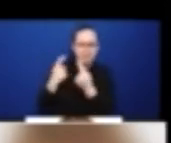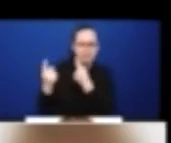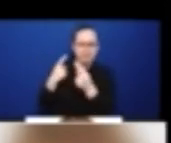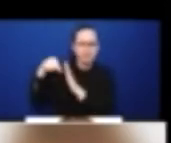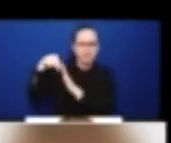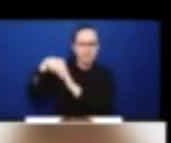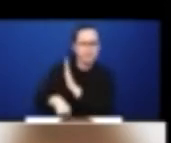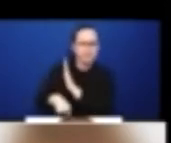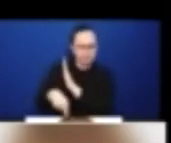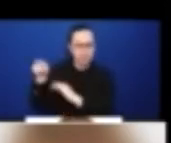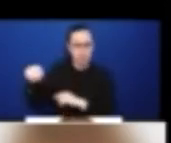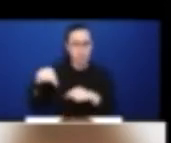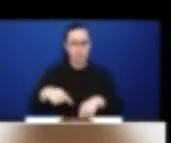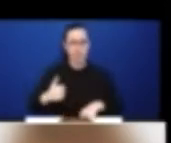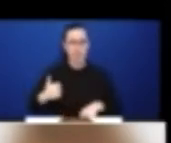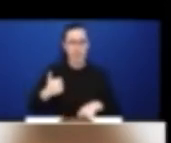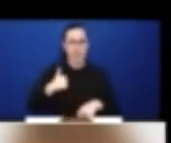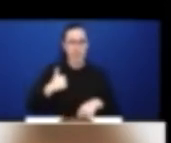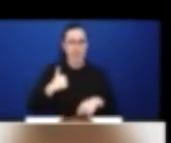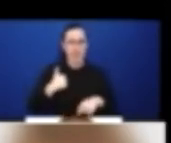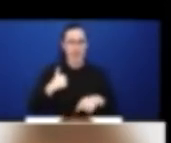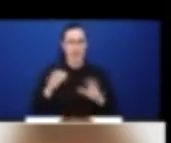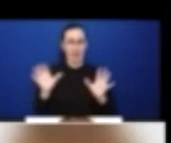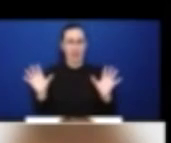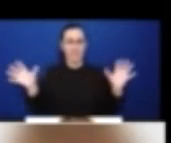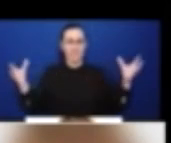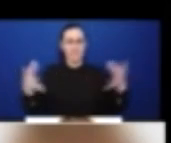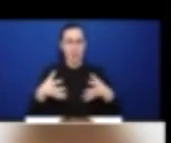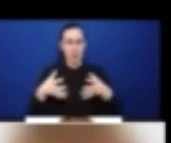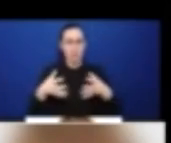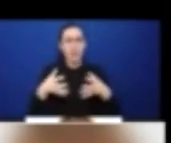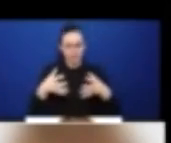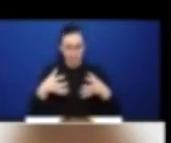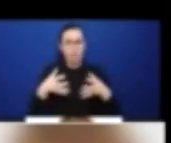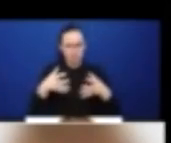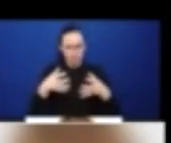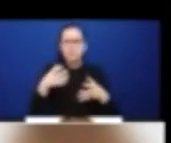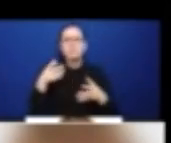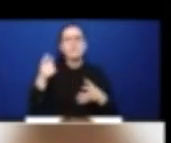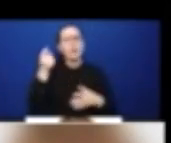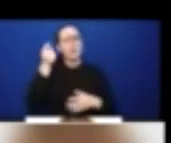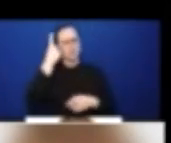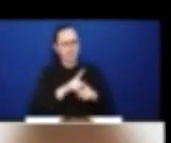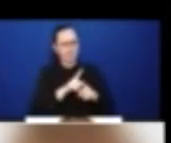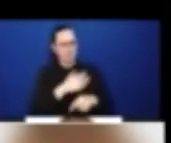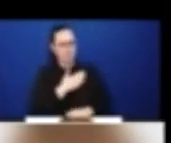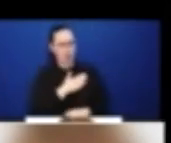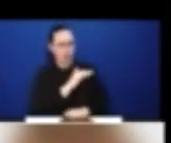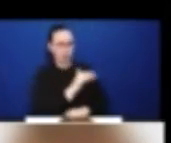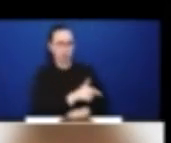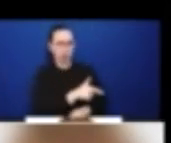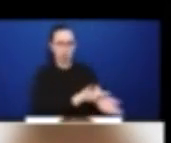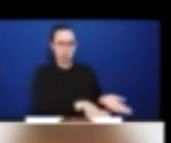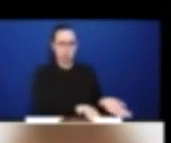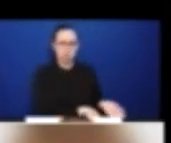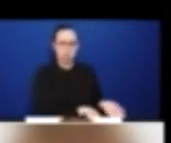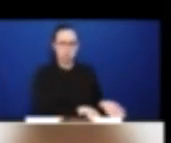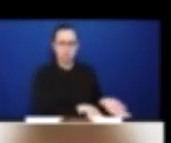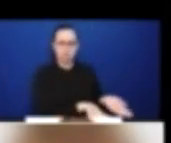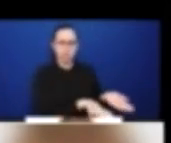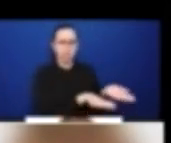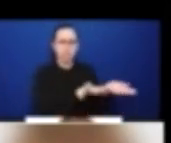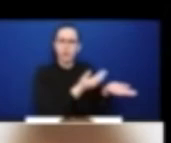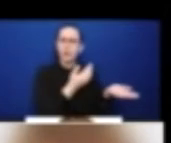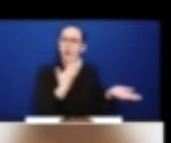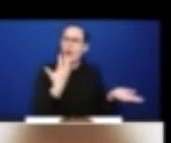understanding that raising my child was a task that would go unsupported in many ways. And the